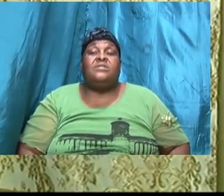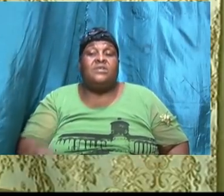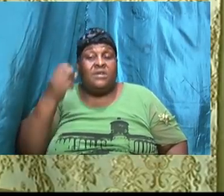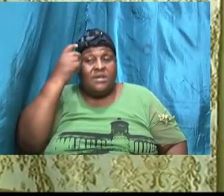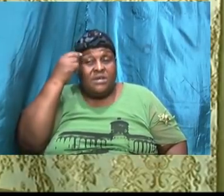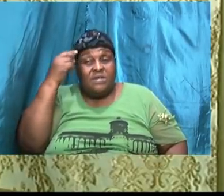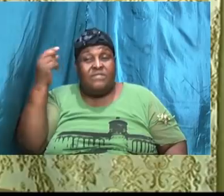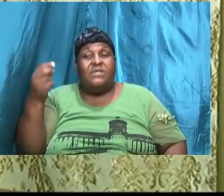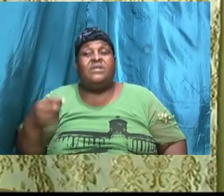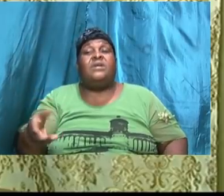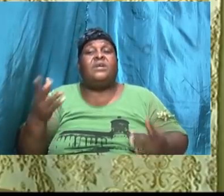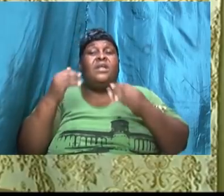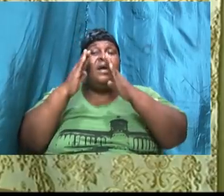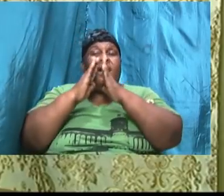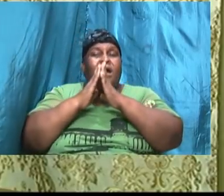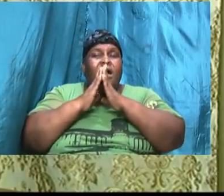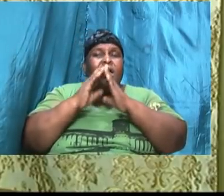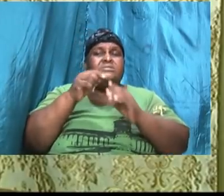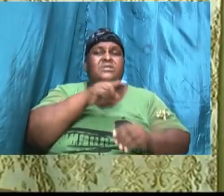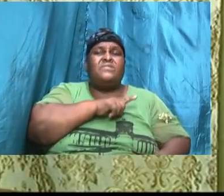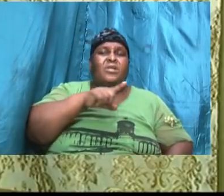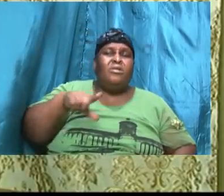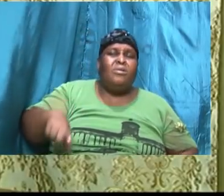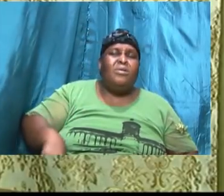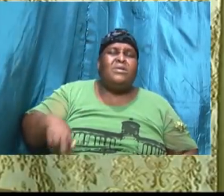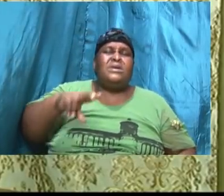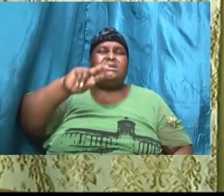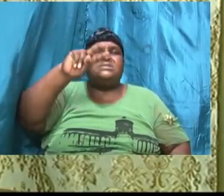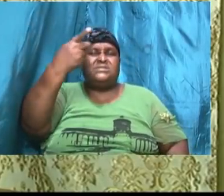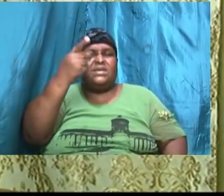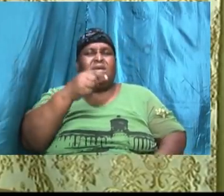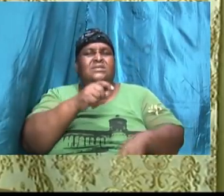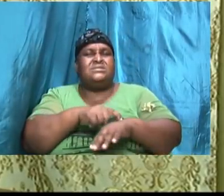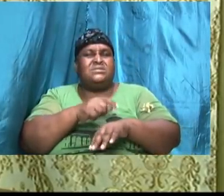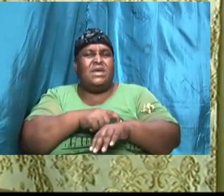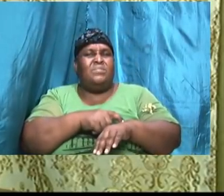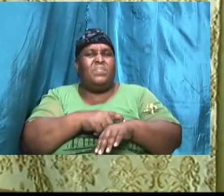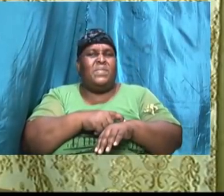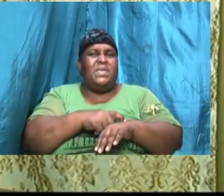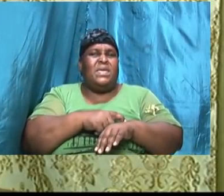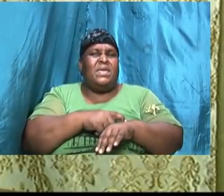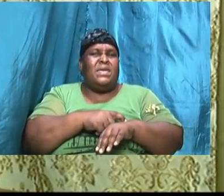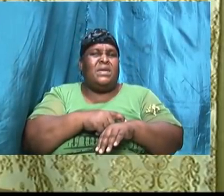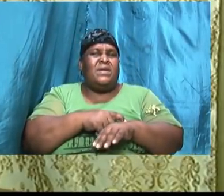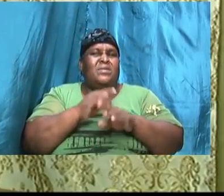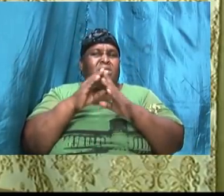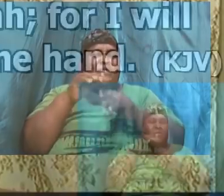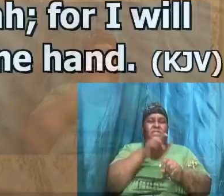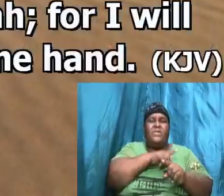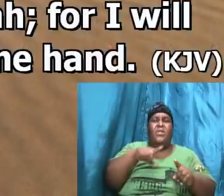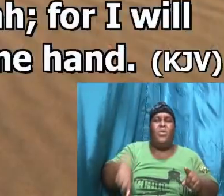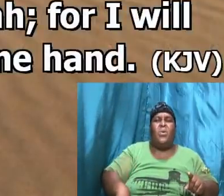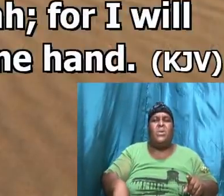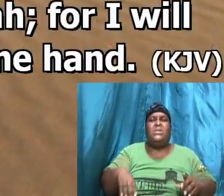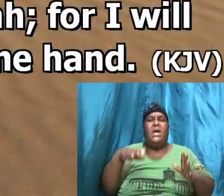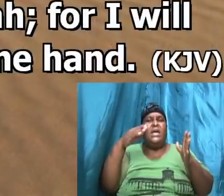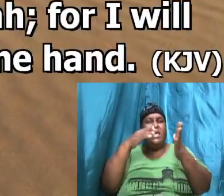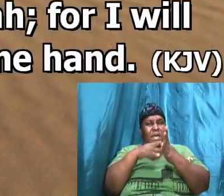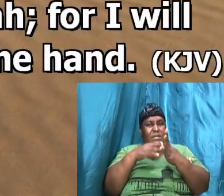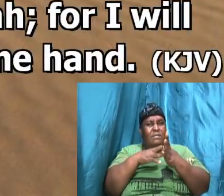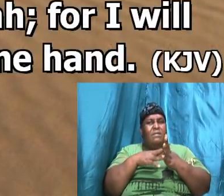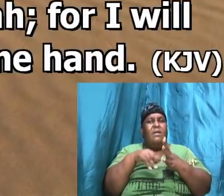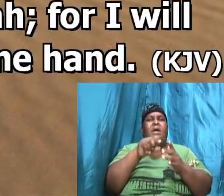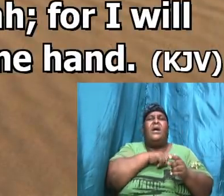inquired of the Lord a second time the Bible says then David inquired of the Lord yet